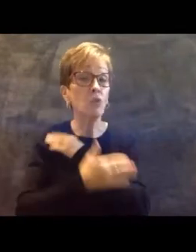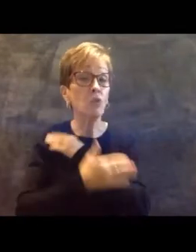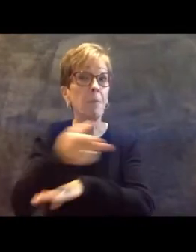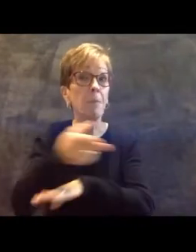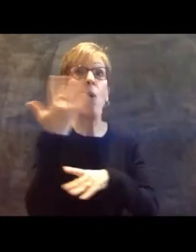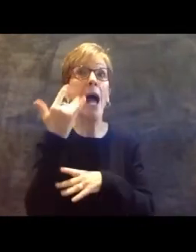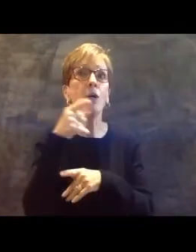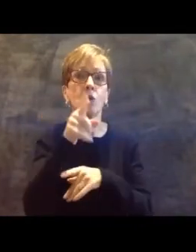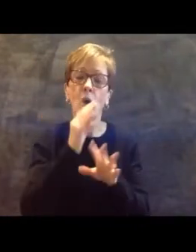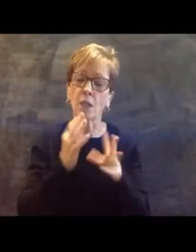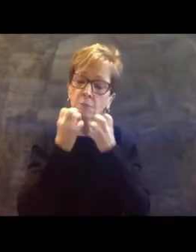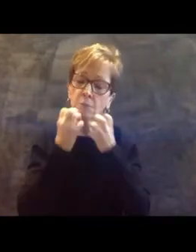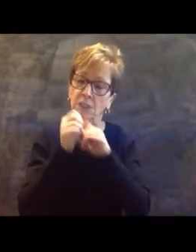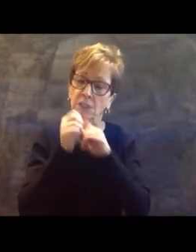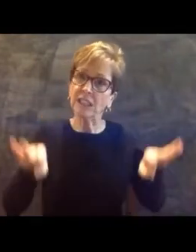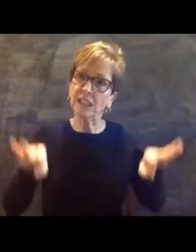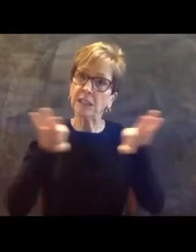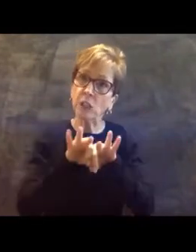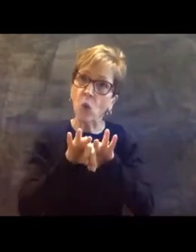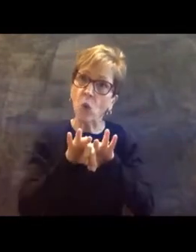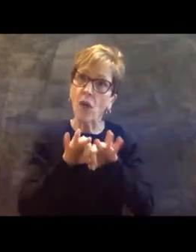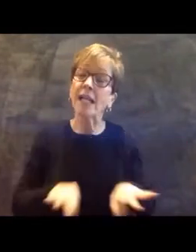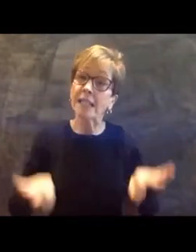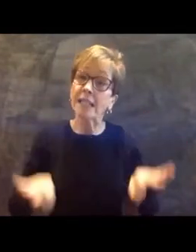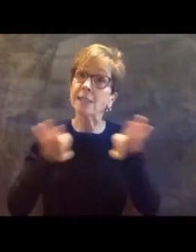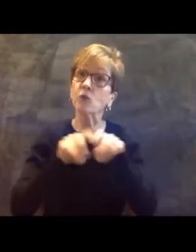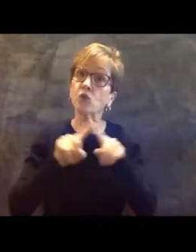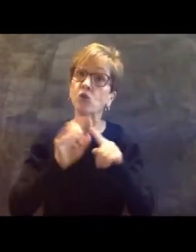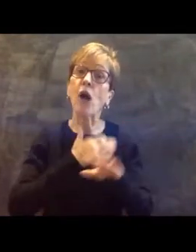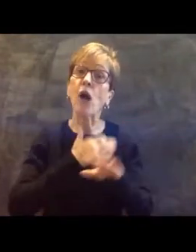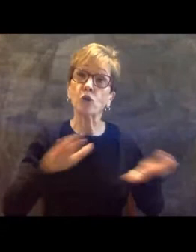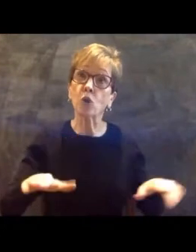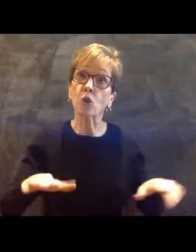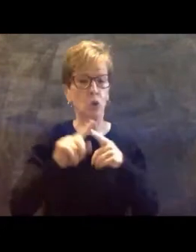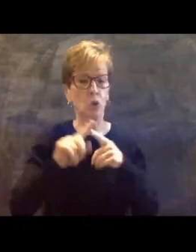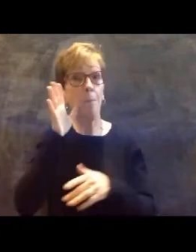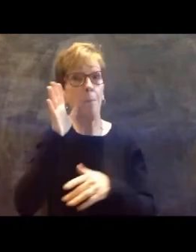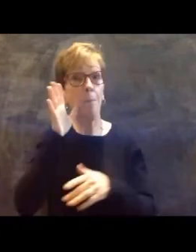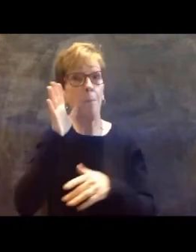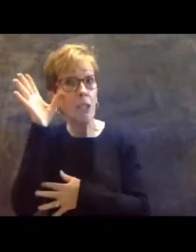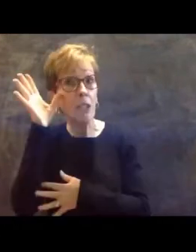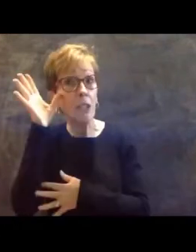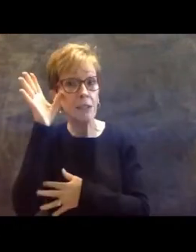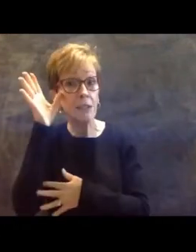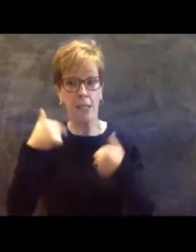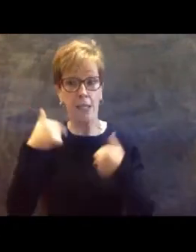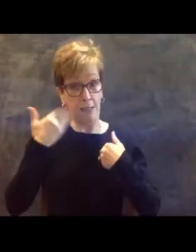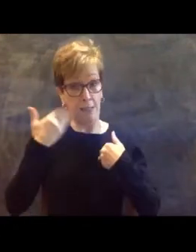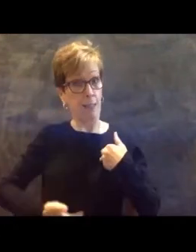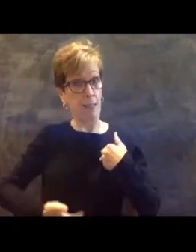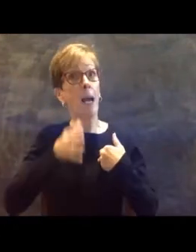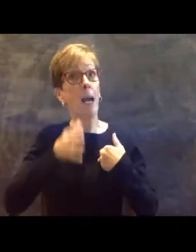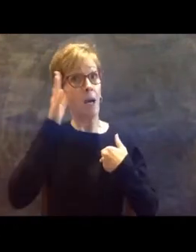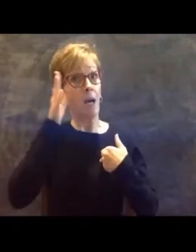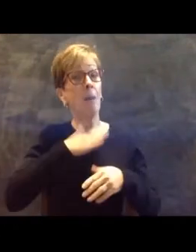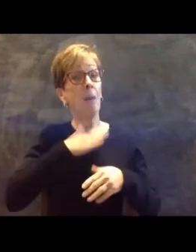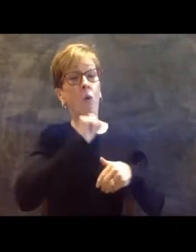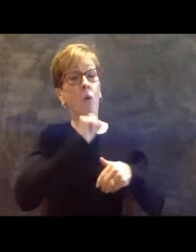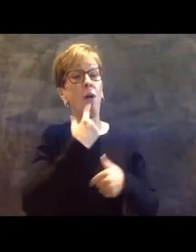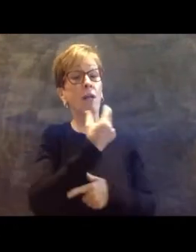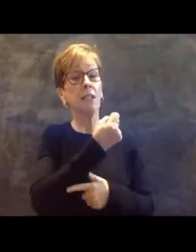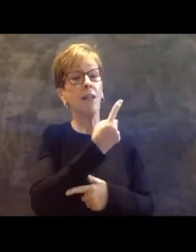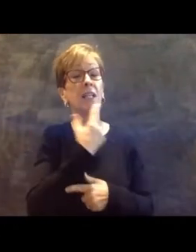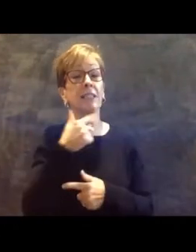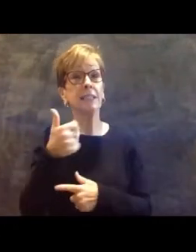You are essential to our children. You are essential to our parents, as this parents of an 11 and a 10-year-old could tell you. But you're